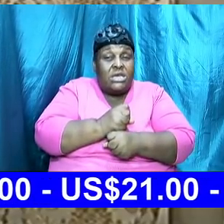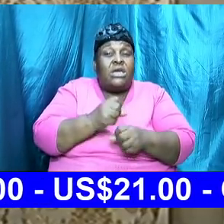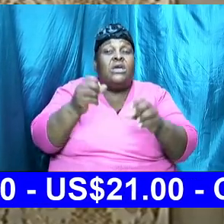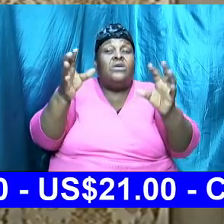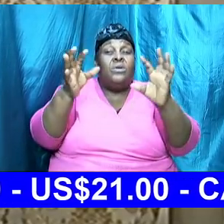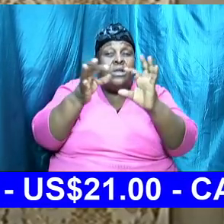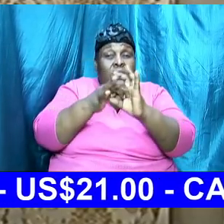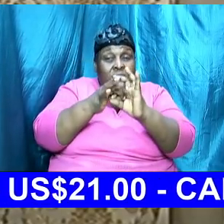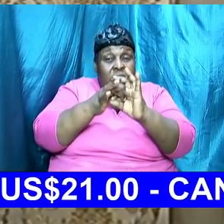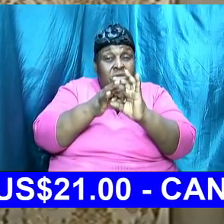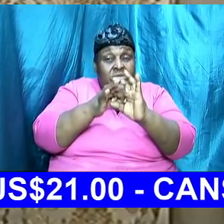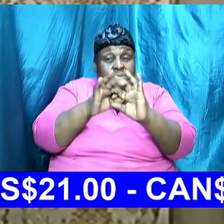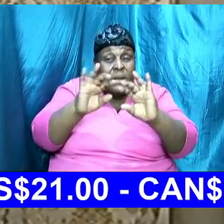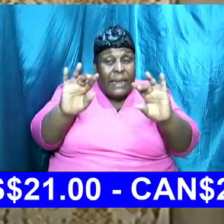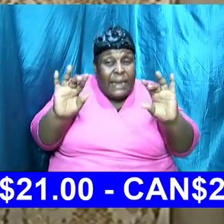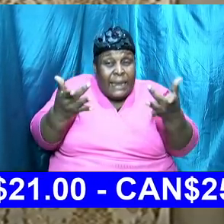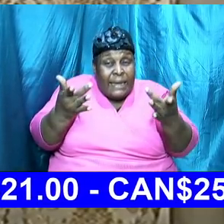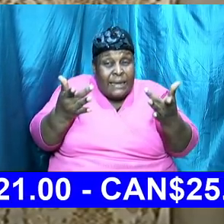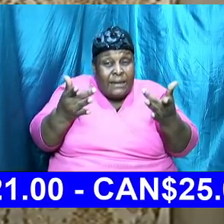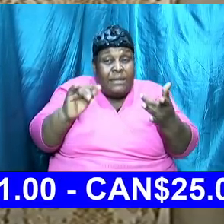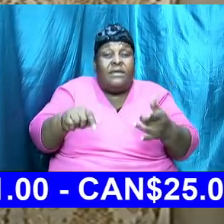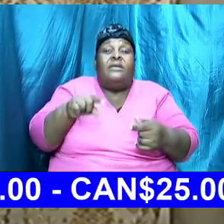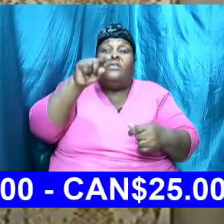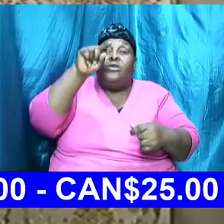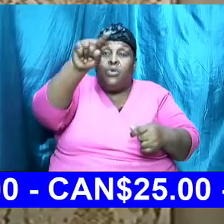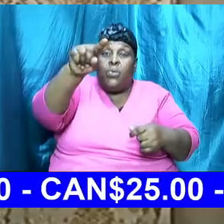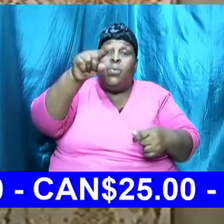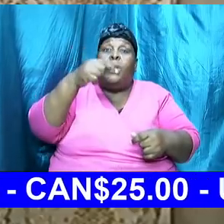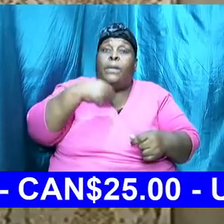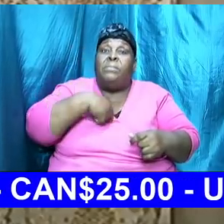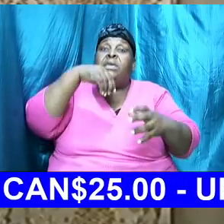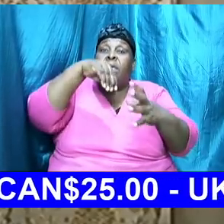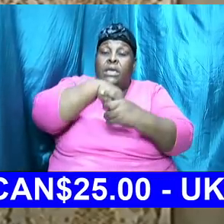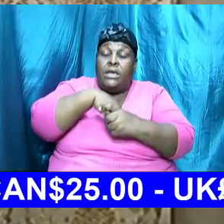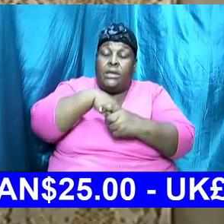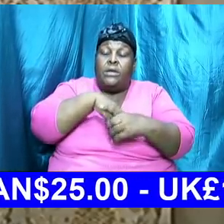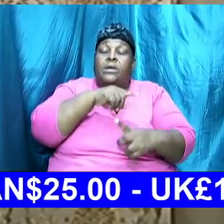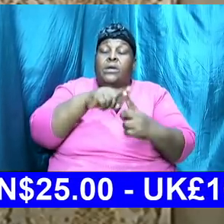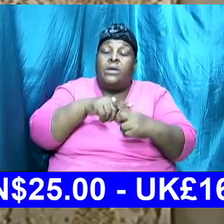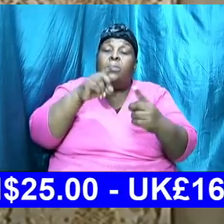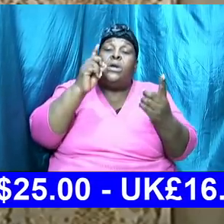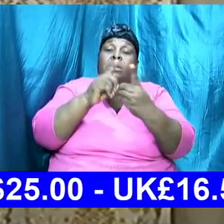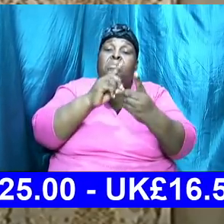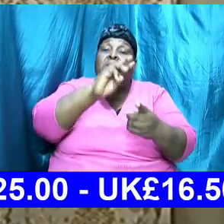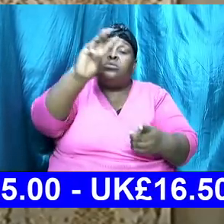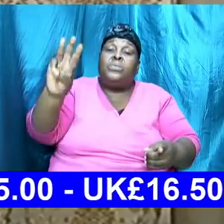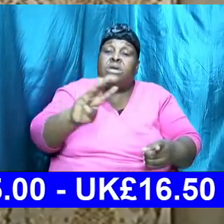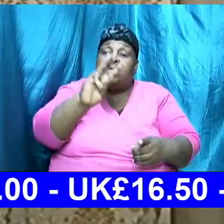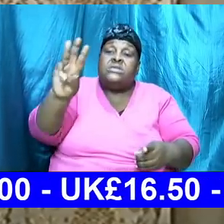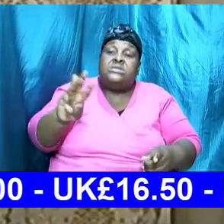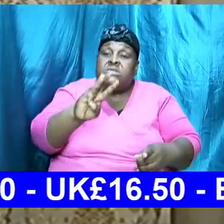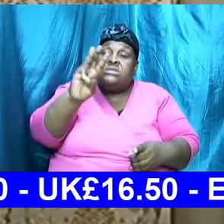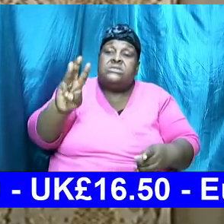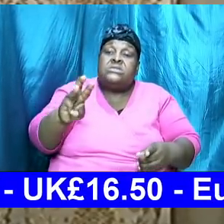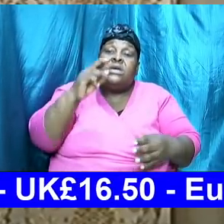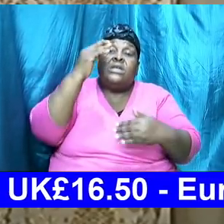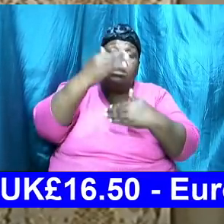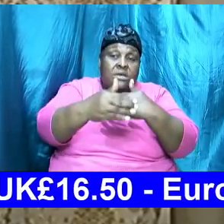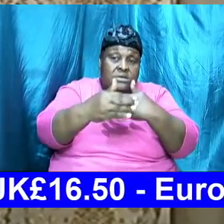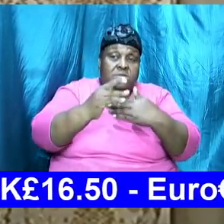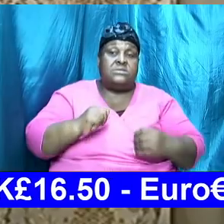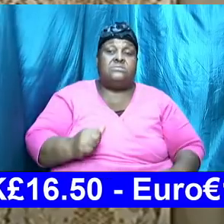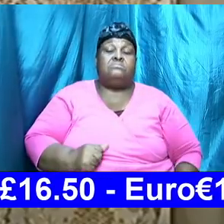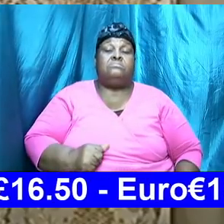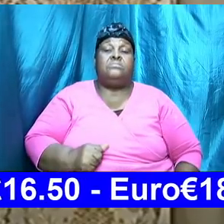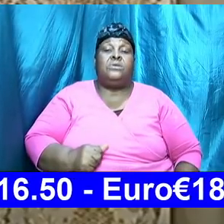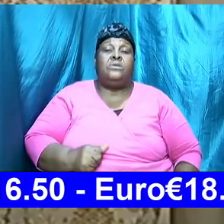relationships that you and I are in when we meet next week God's willing we are going to look at the covenant part